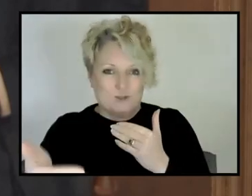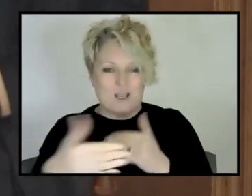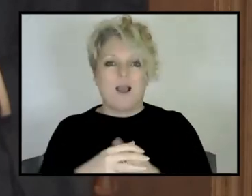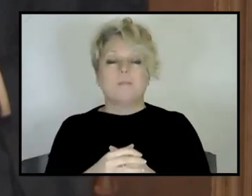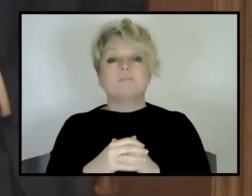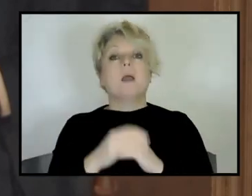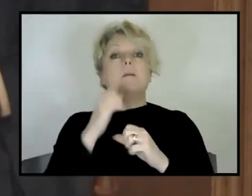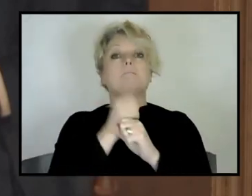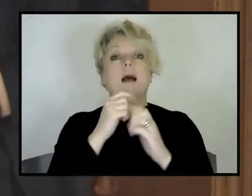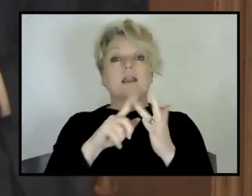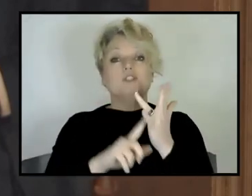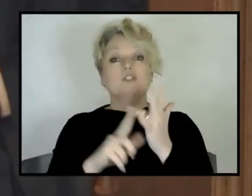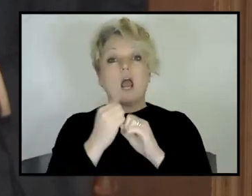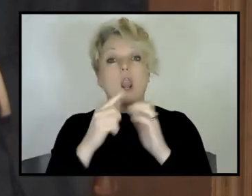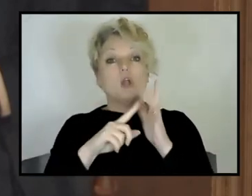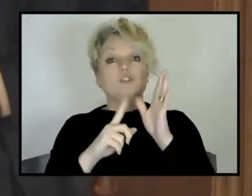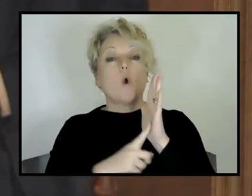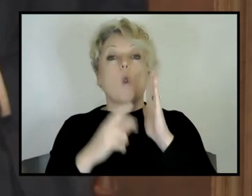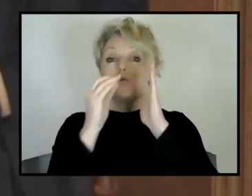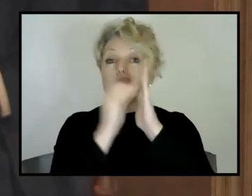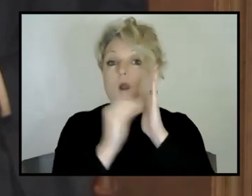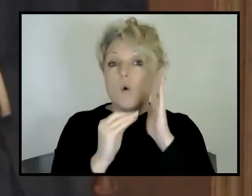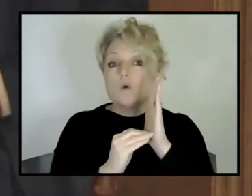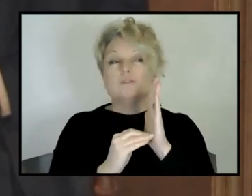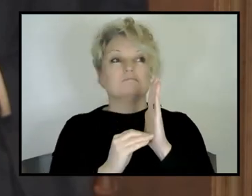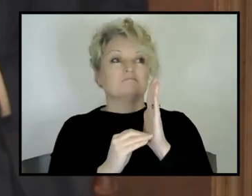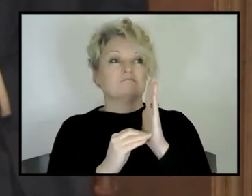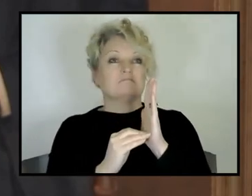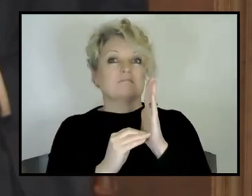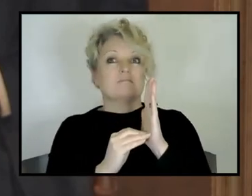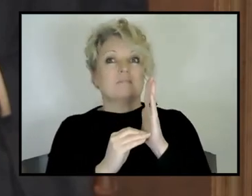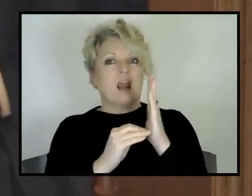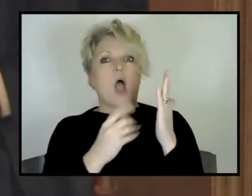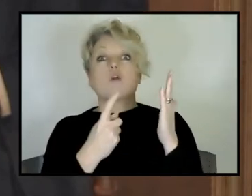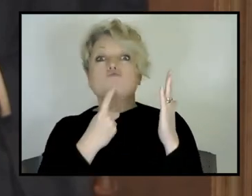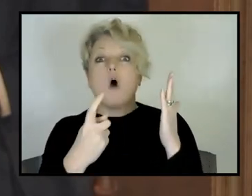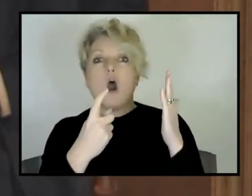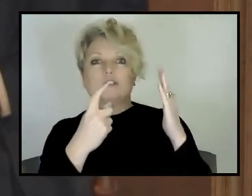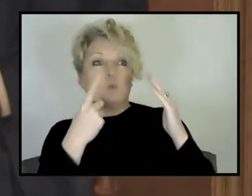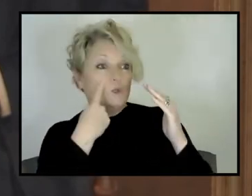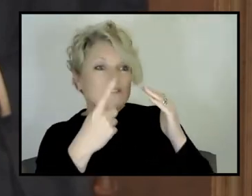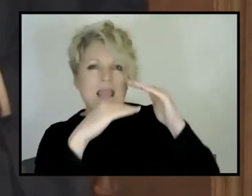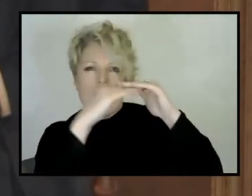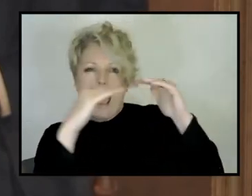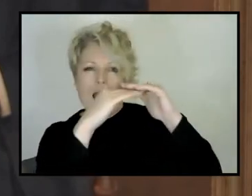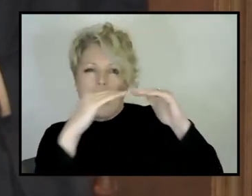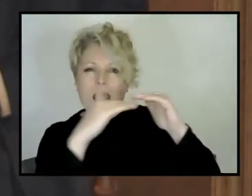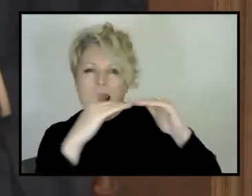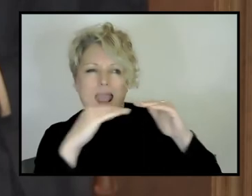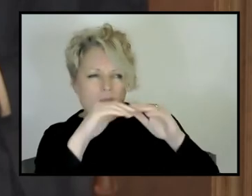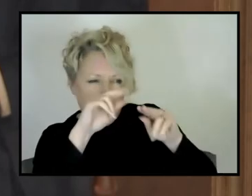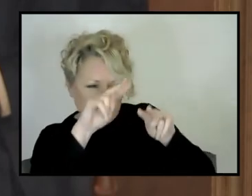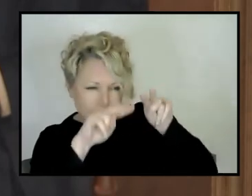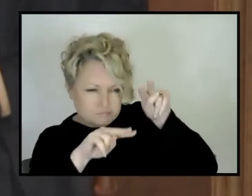geological record, the stories that are left in the rocks to understand, our present day situation and give it some context.